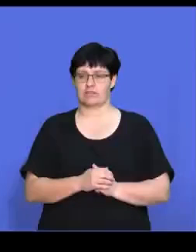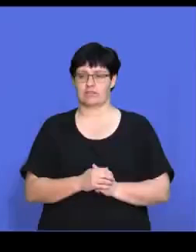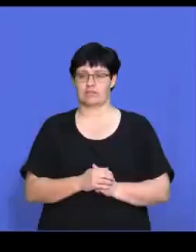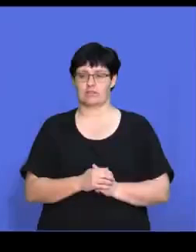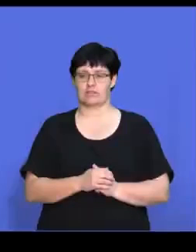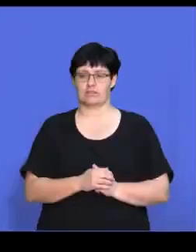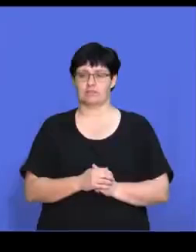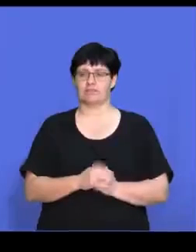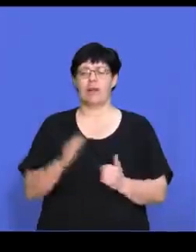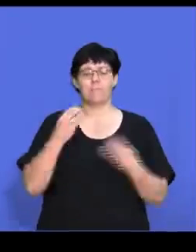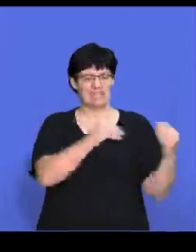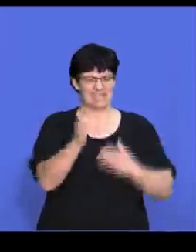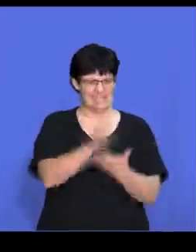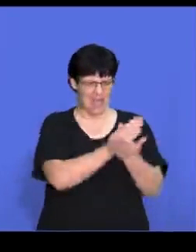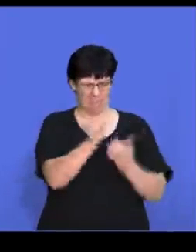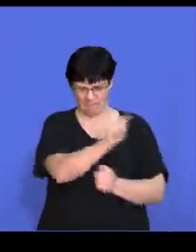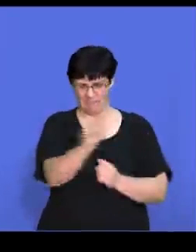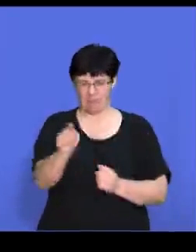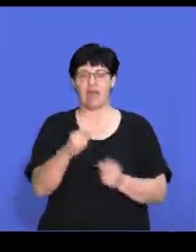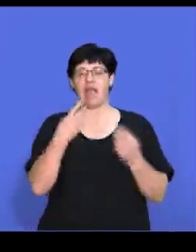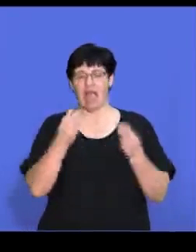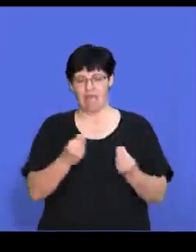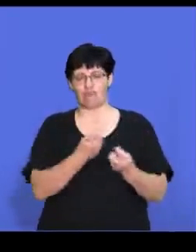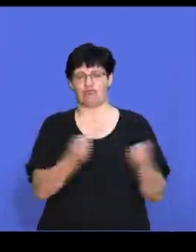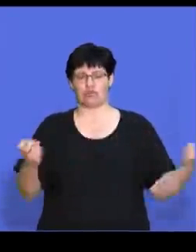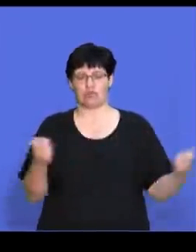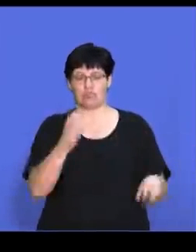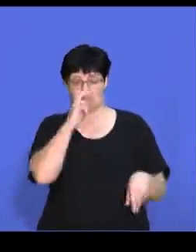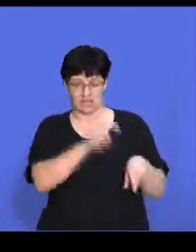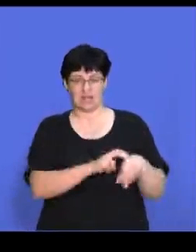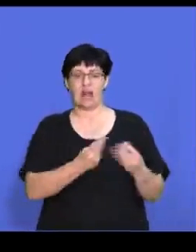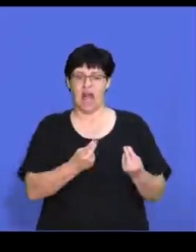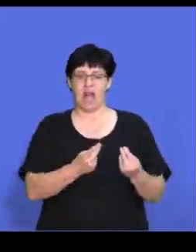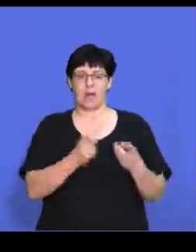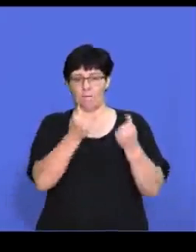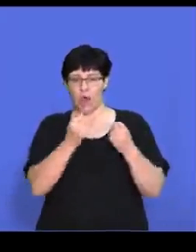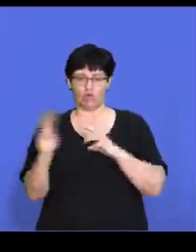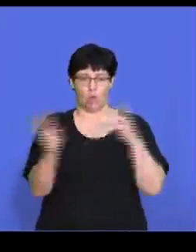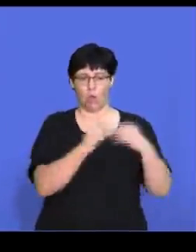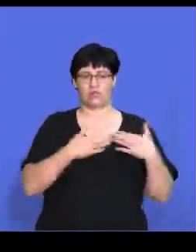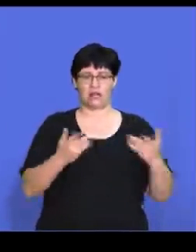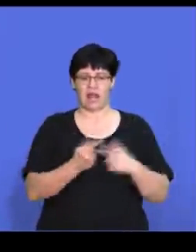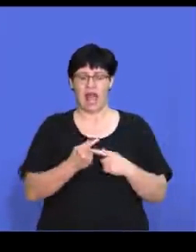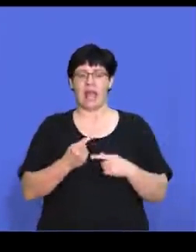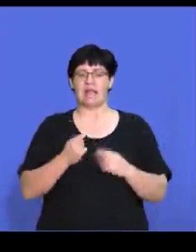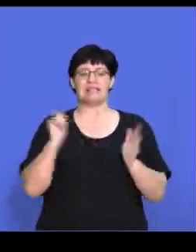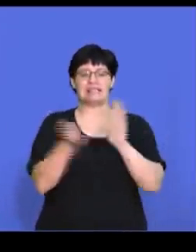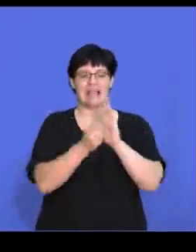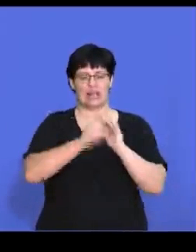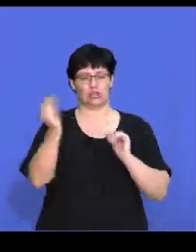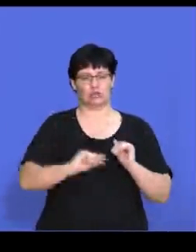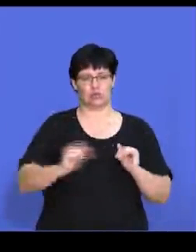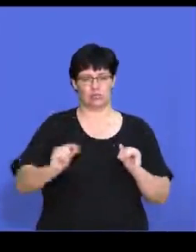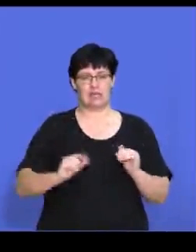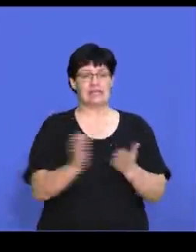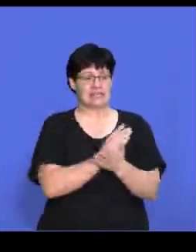All right. And, uh, some businesses have, uh, the necessary resources to start price wars and continue selling at a loss until some